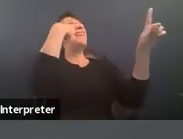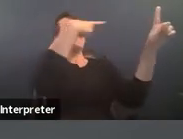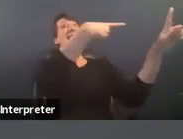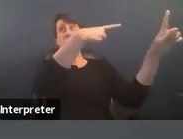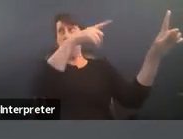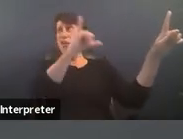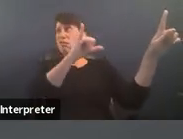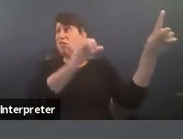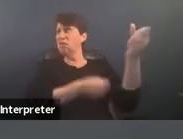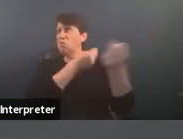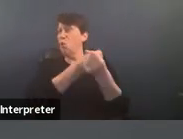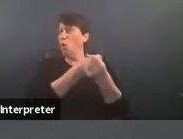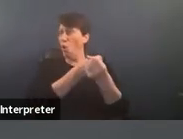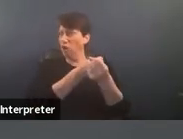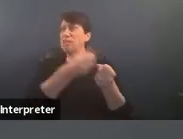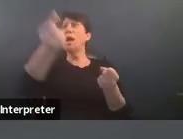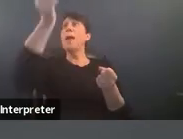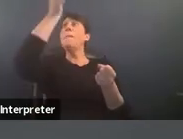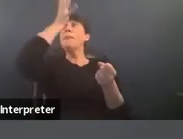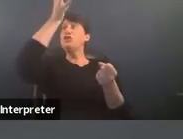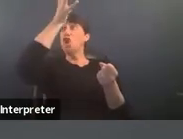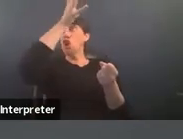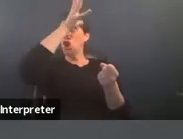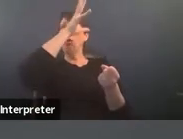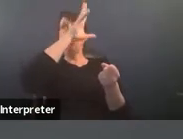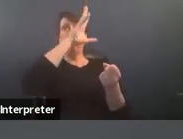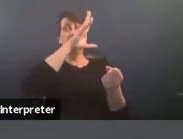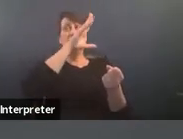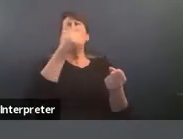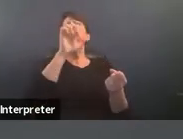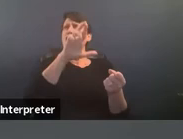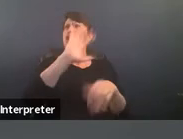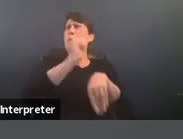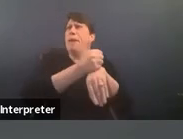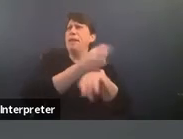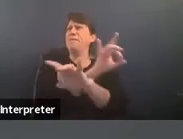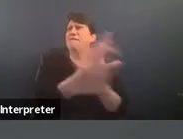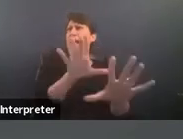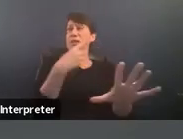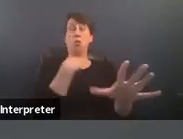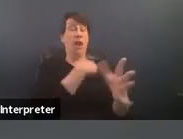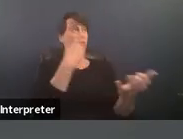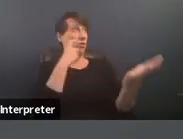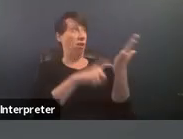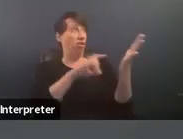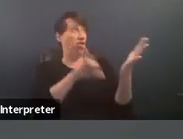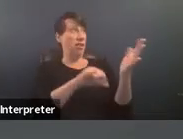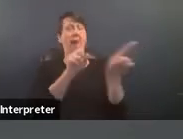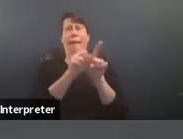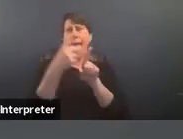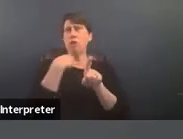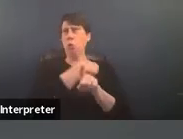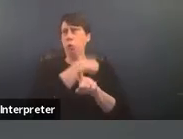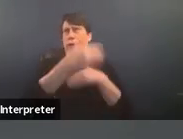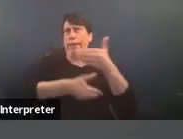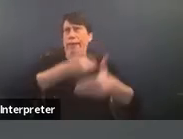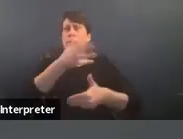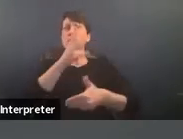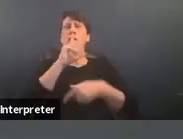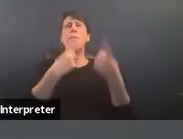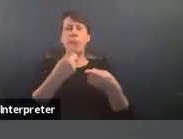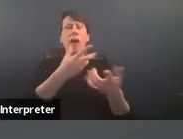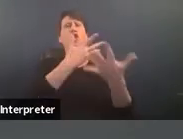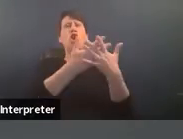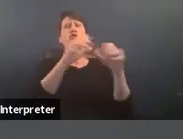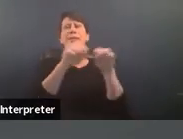violence of um of gender-based violence and so that's a really important thing to acknowledge as we move on as we talk about the carceral